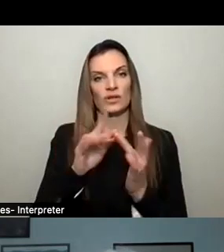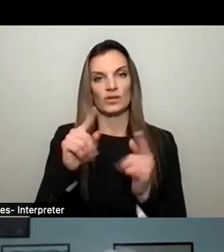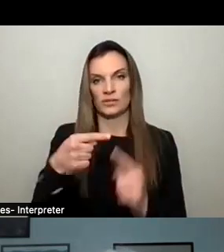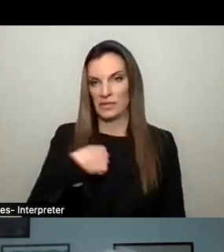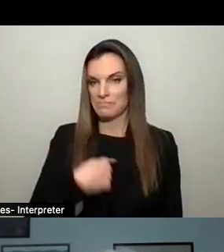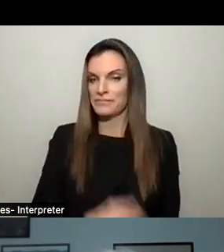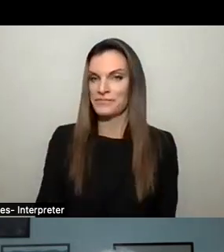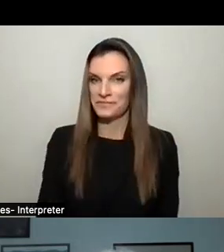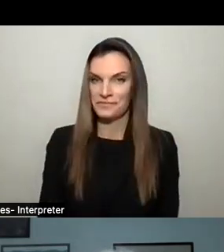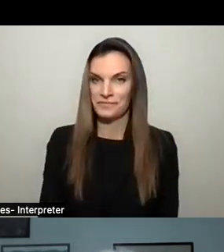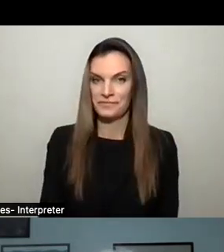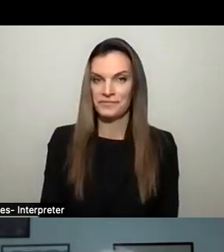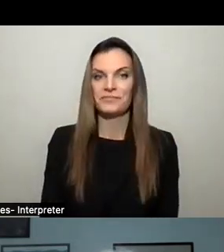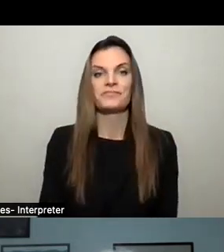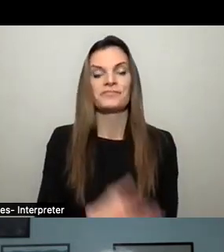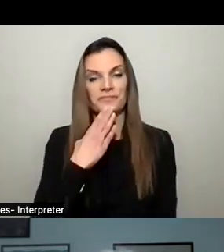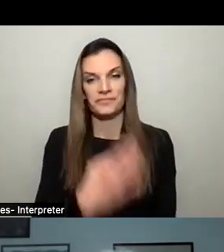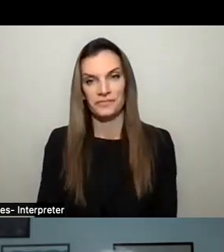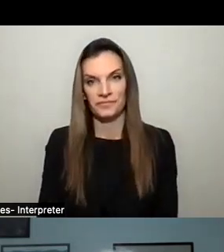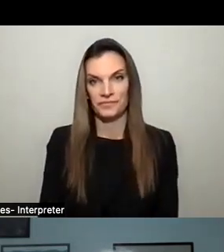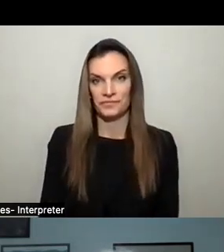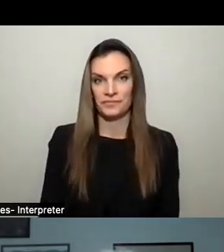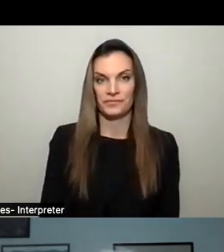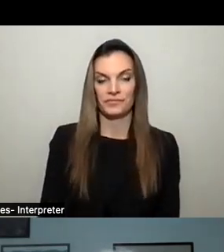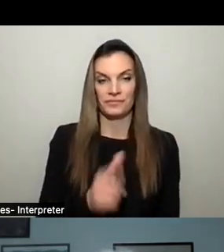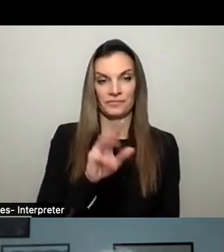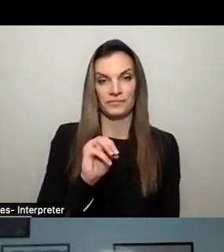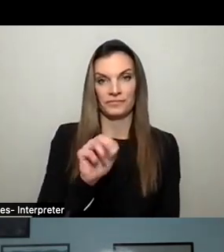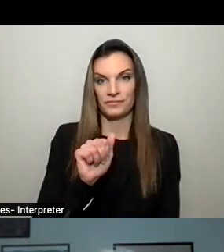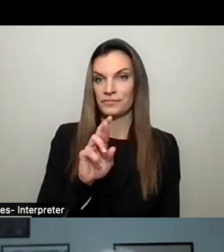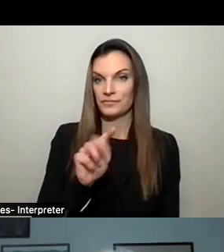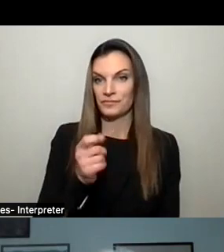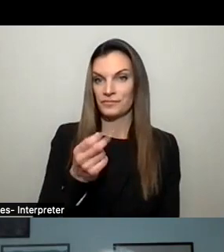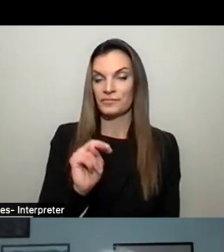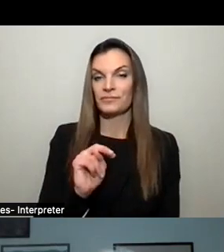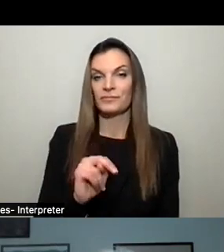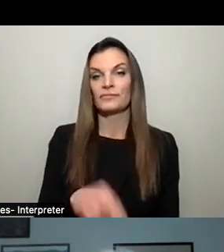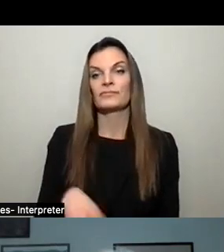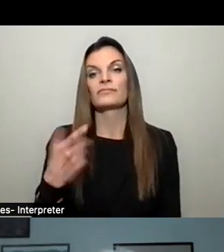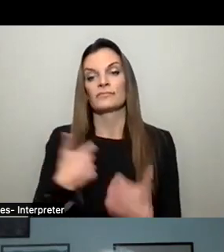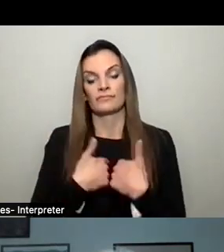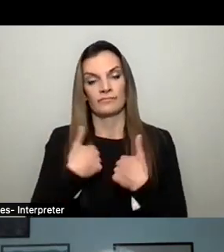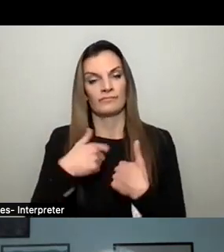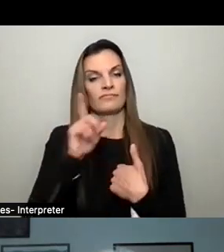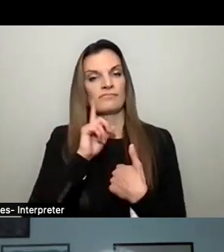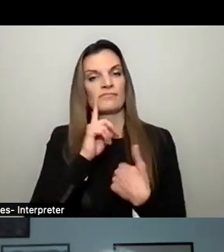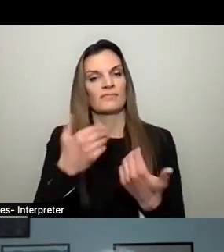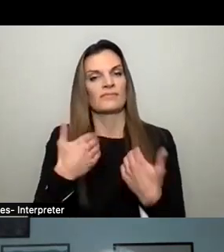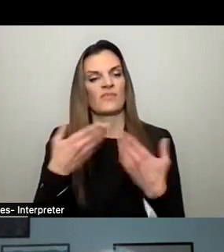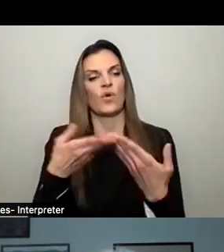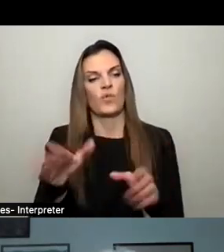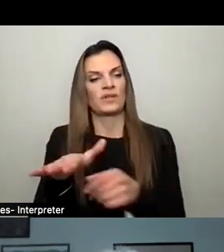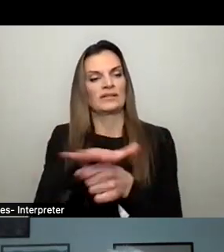personally. Thank you. Martin. A resident has heard of an open spaces committee that